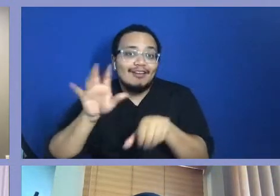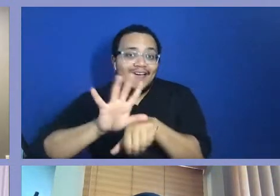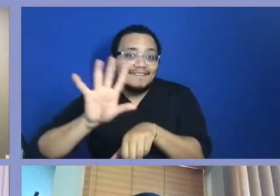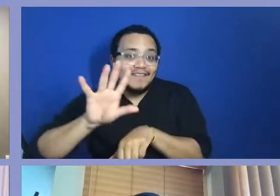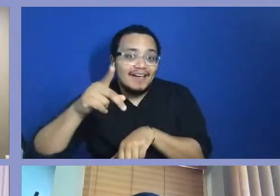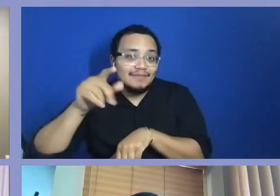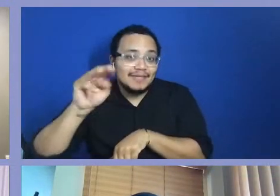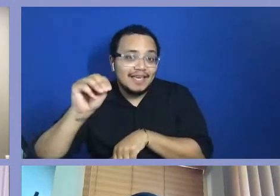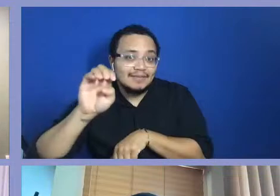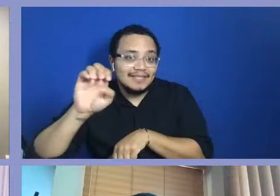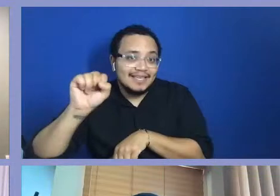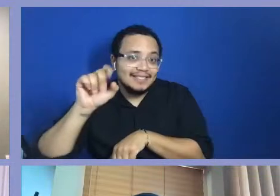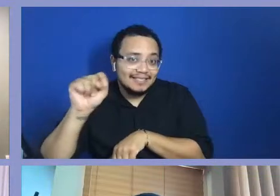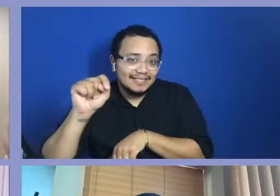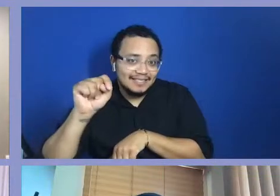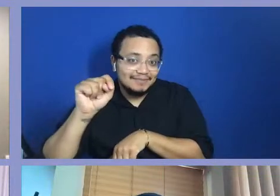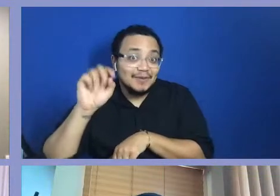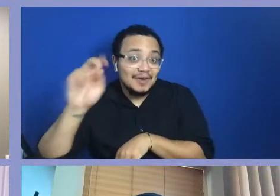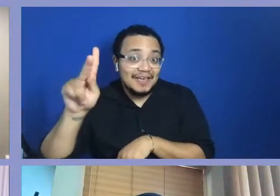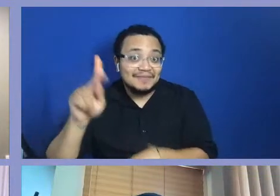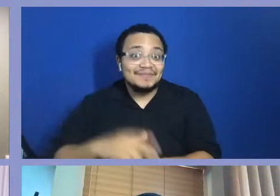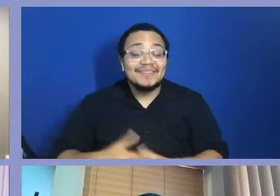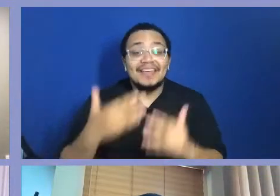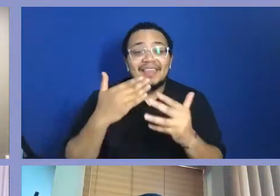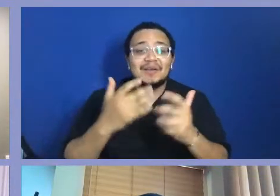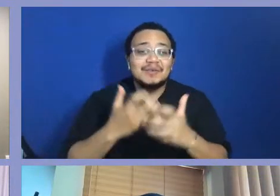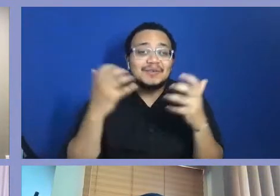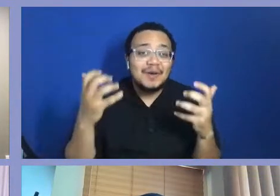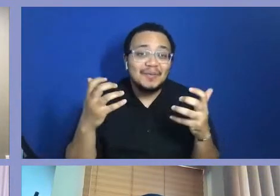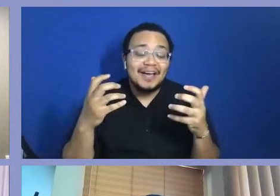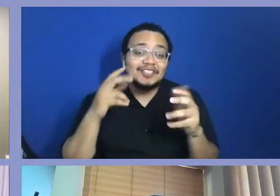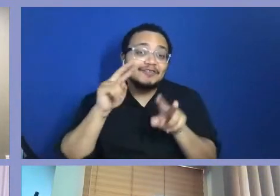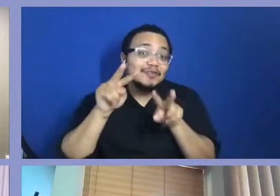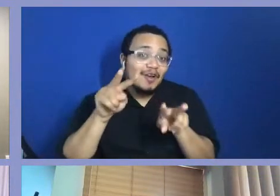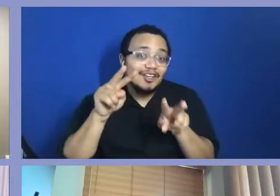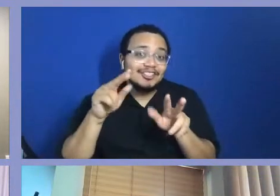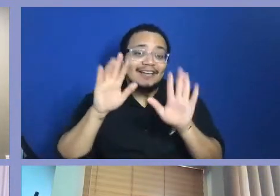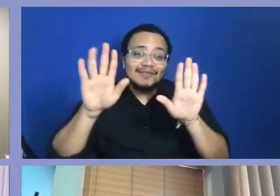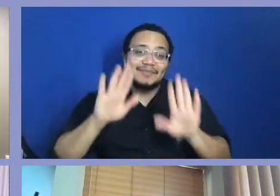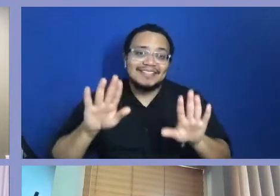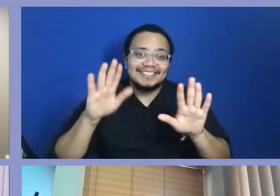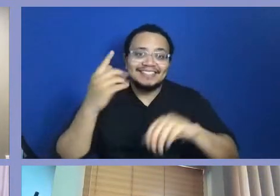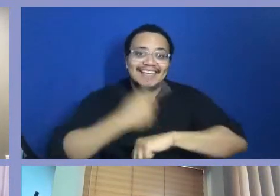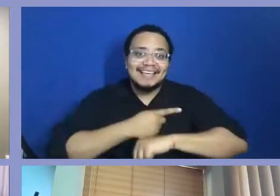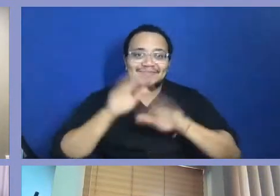'clock for If You Street Could Talk. So thank you guys for tuning in. I hope you guys have an amazing day. Take care. Thank